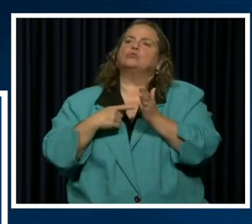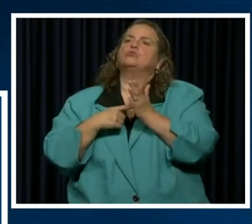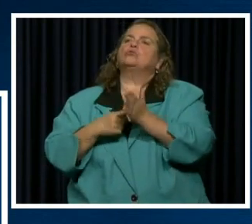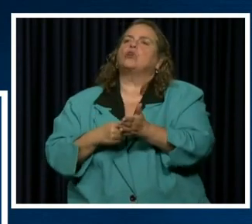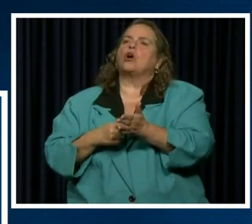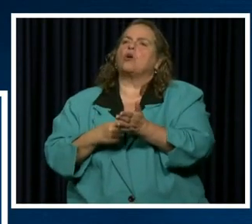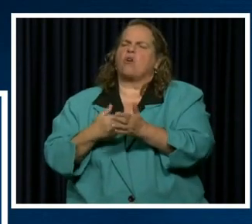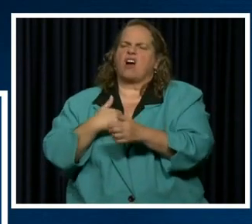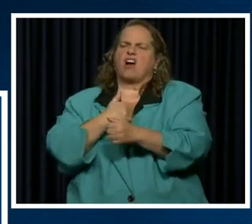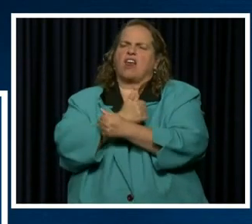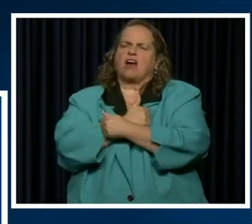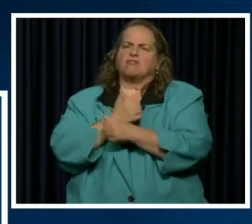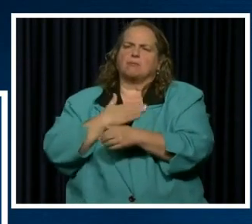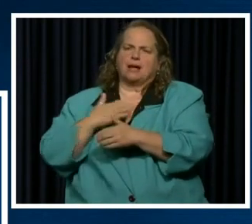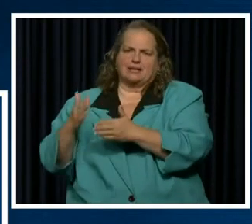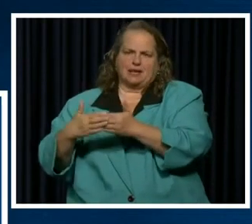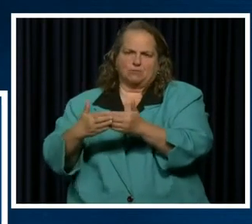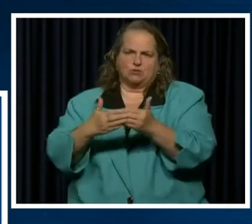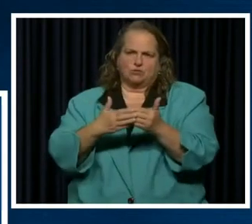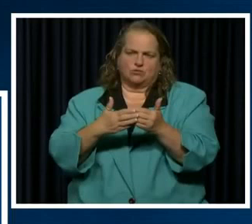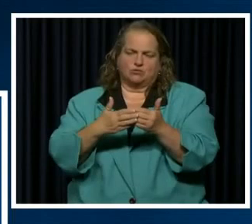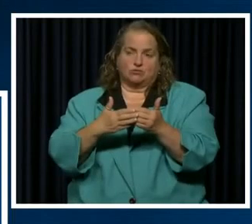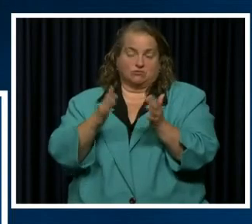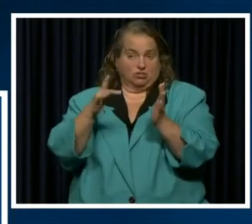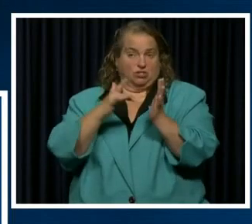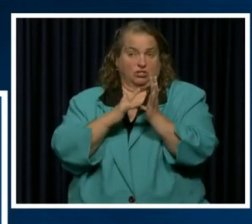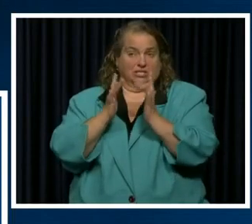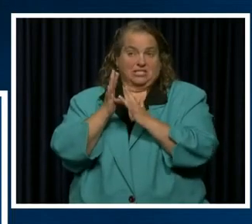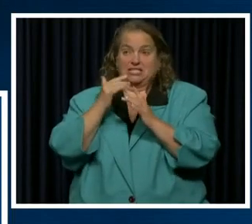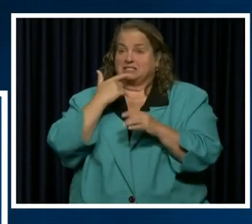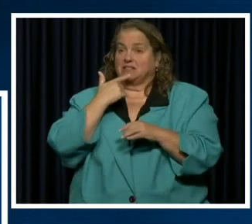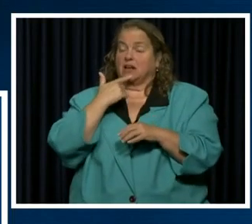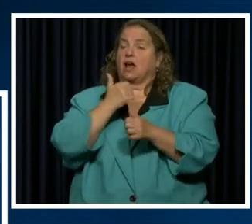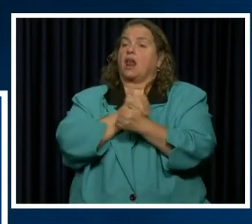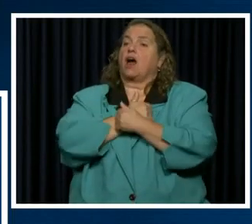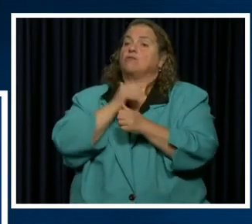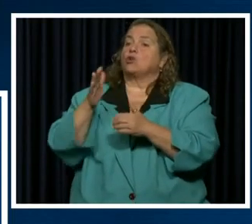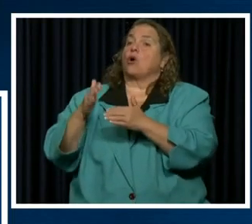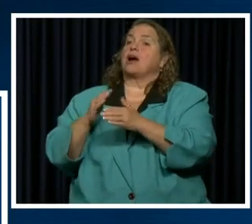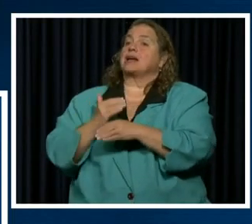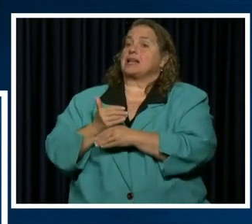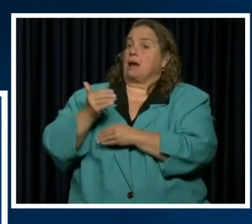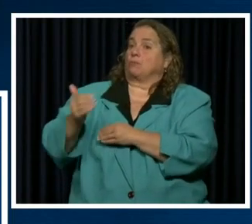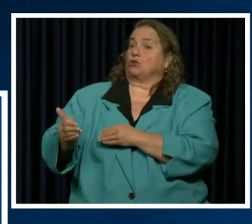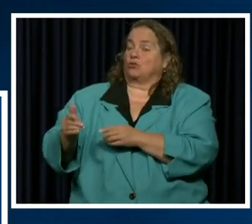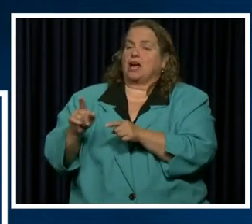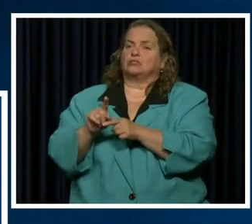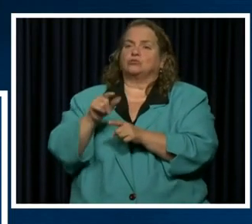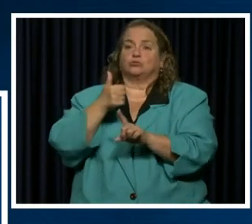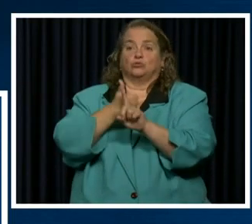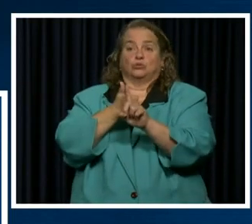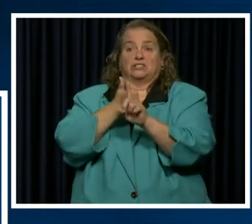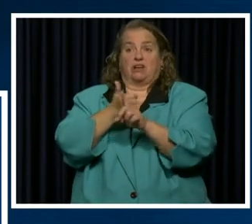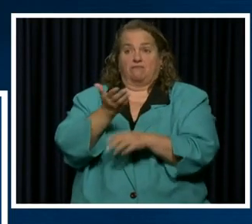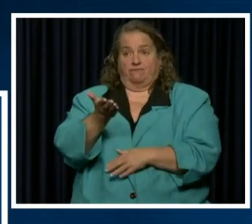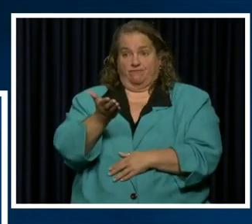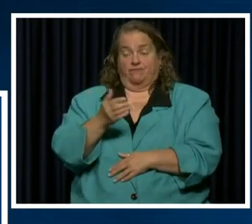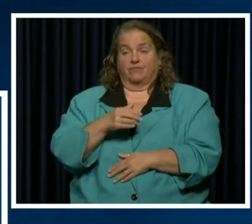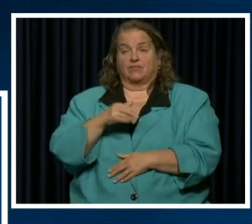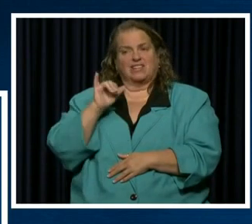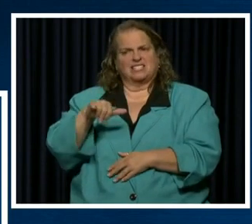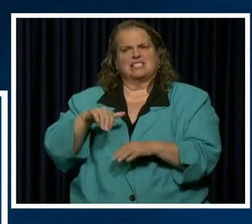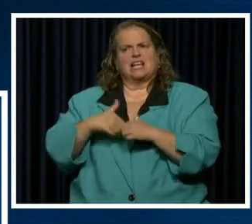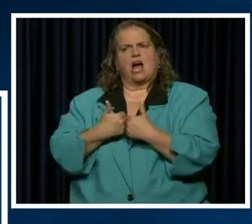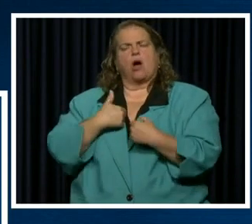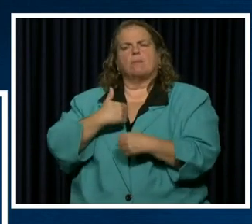I love my neighbors. Jesus said, love your neighbor as yourself. This is the way